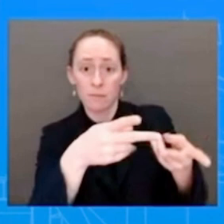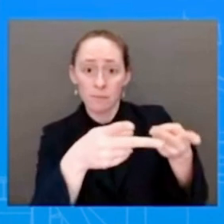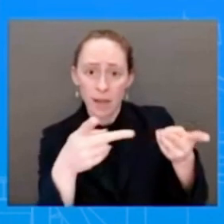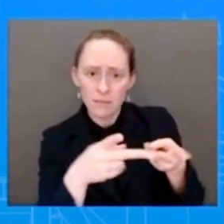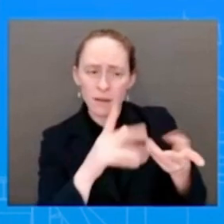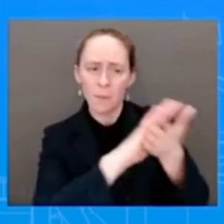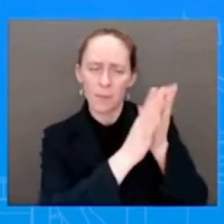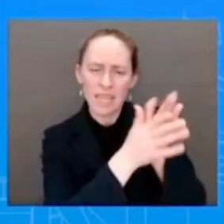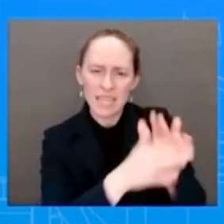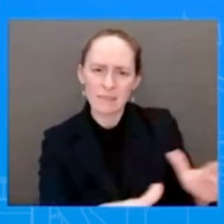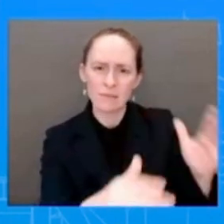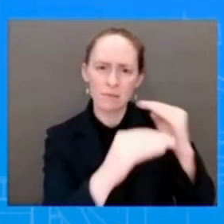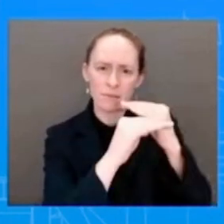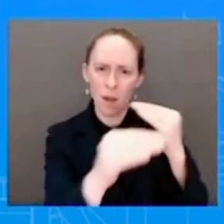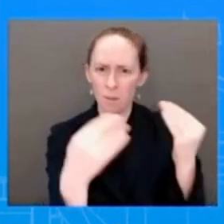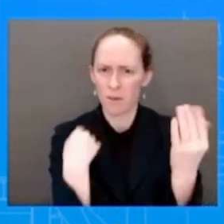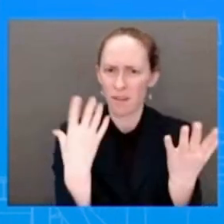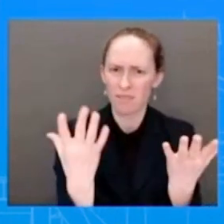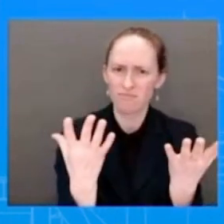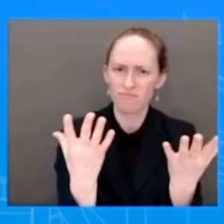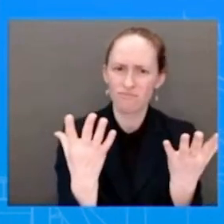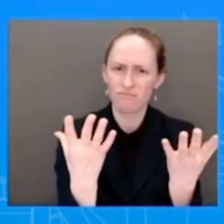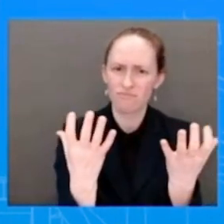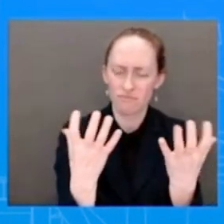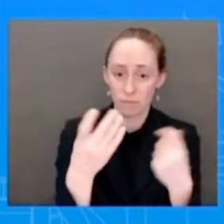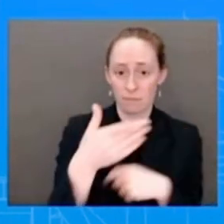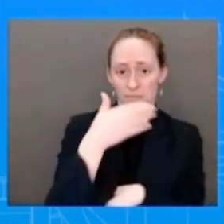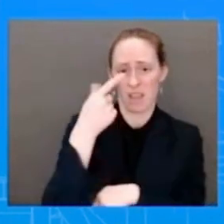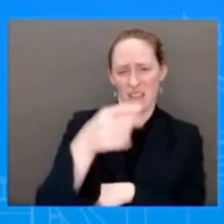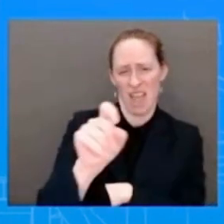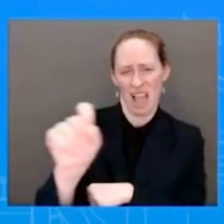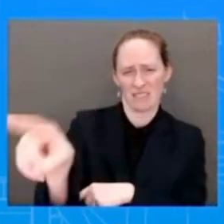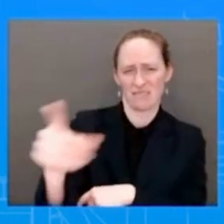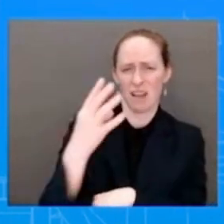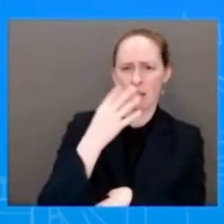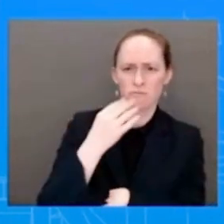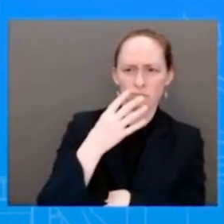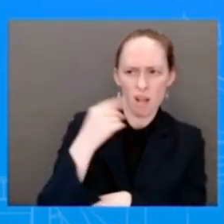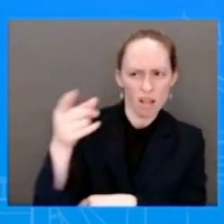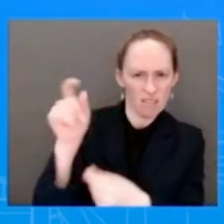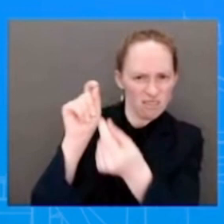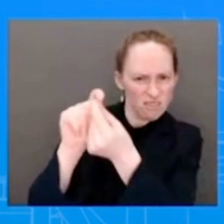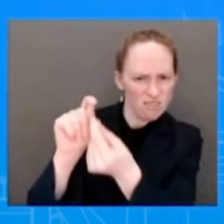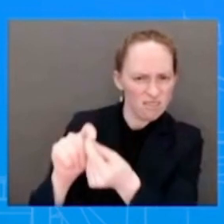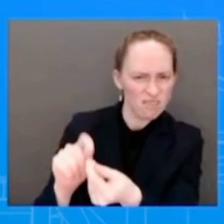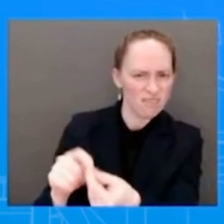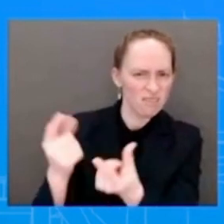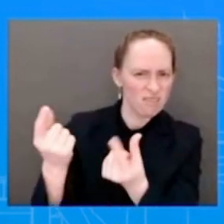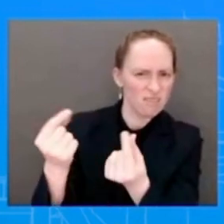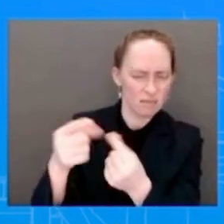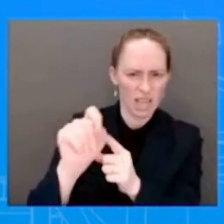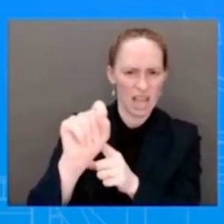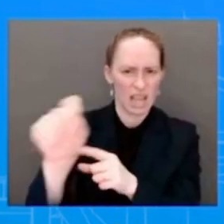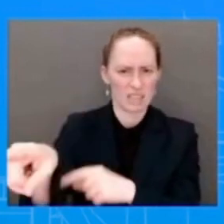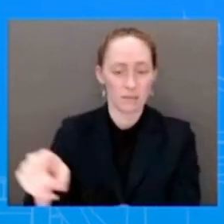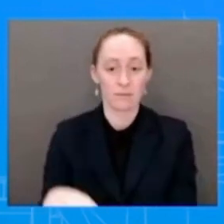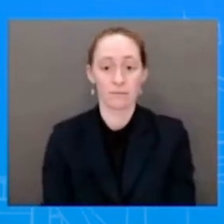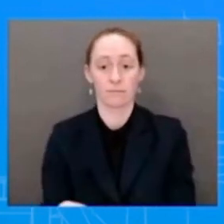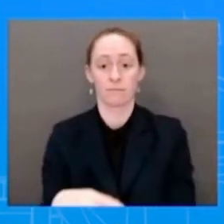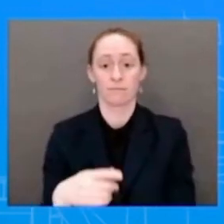information about their discussion, but certainly when it comes to the efforts of integration in that region, we support that.